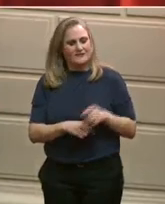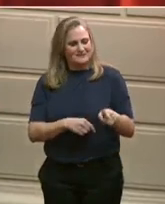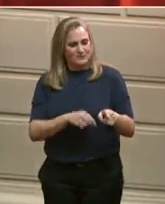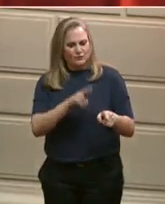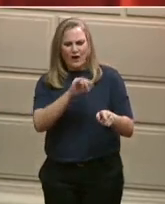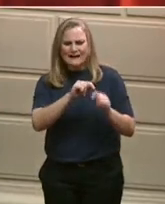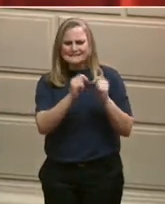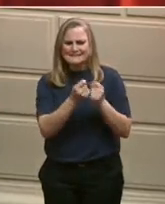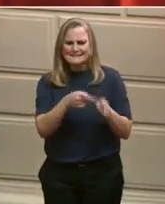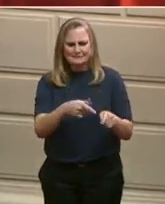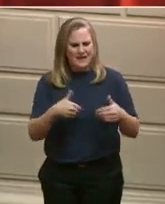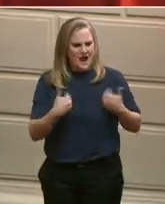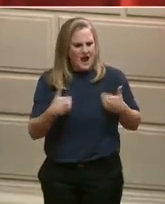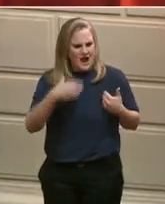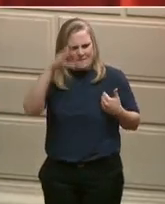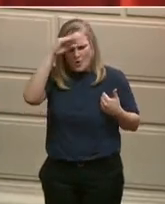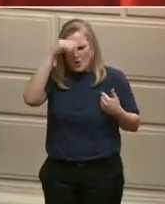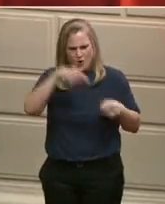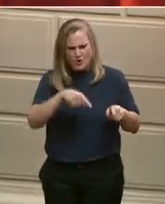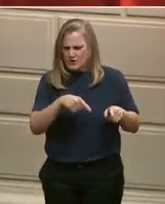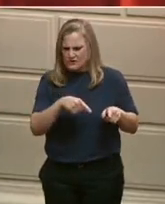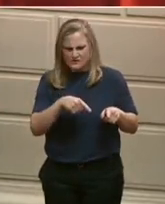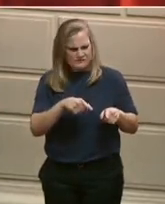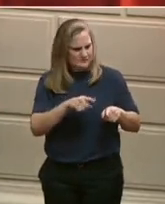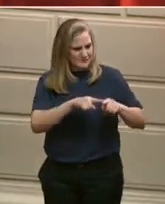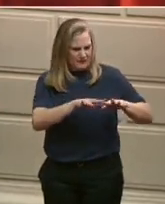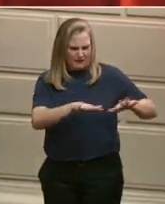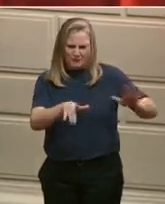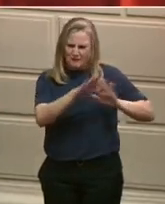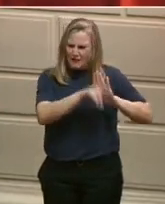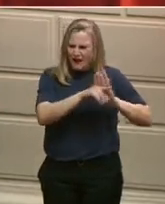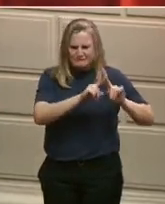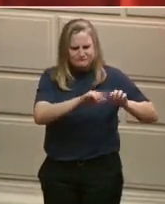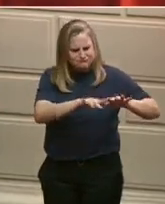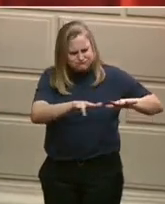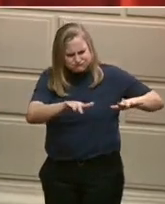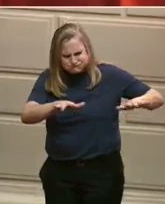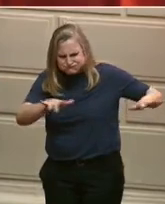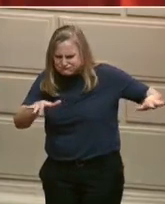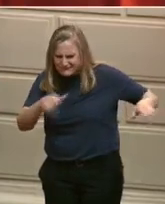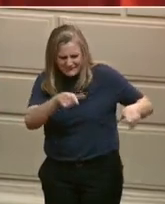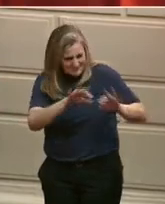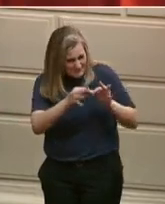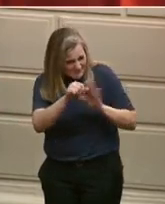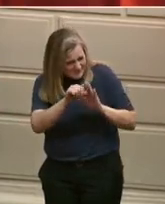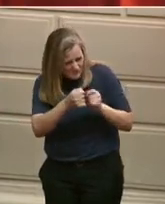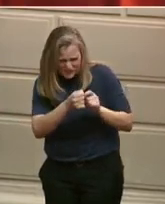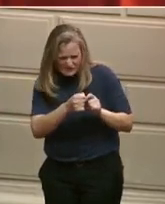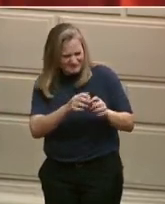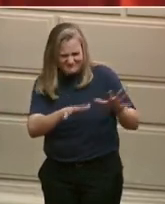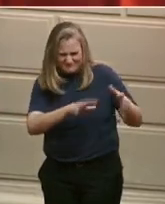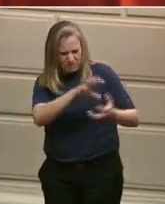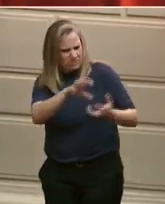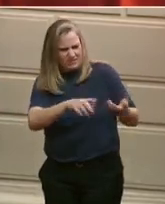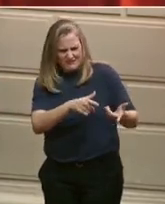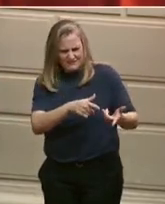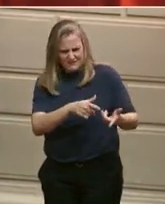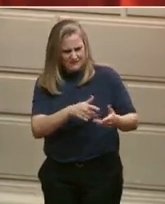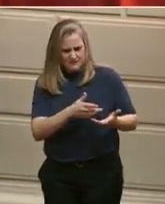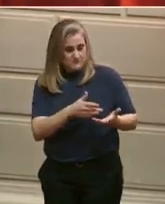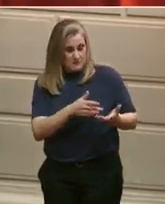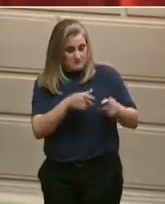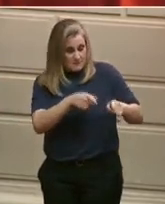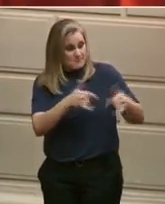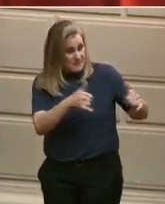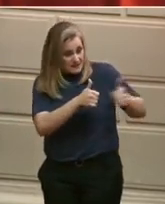a group of young men from all different walks of life, family situations, and backgrounds. And